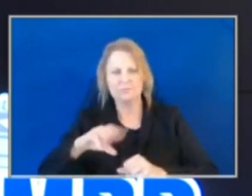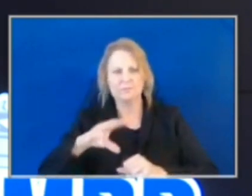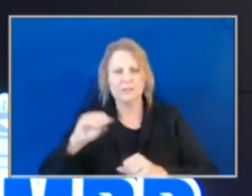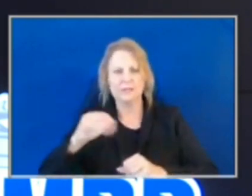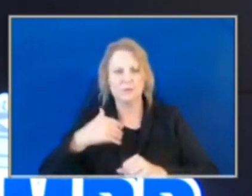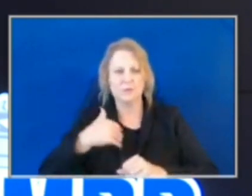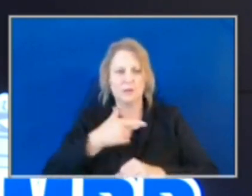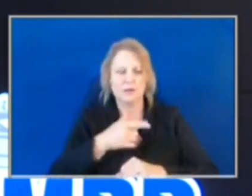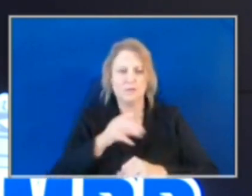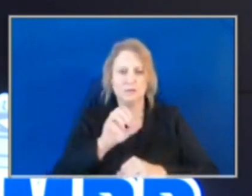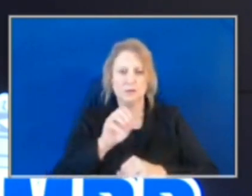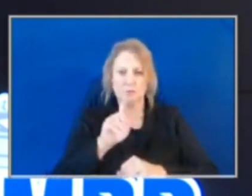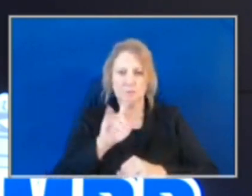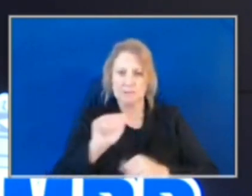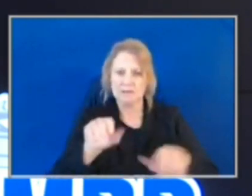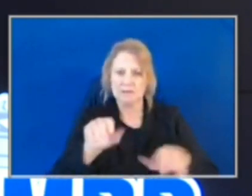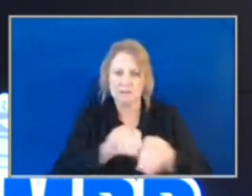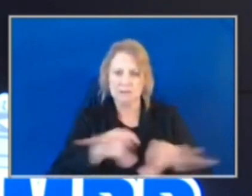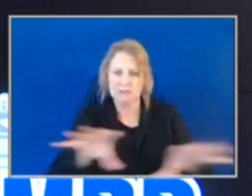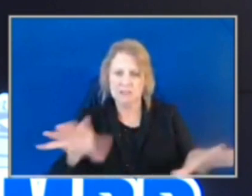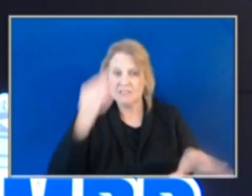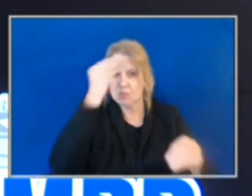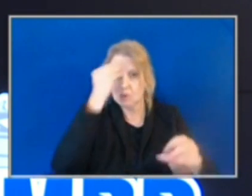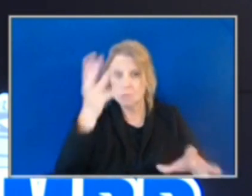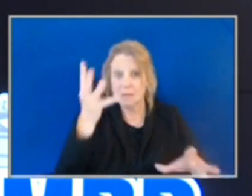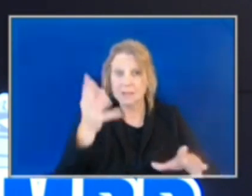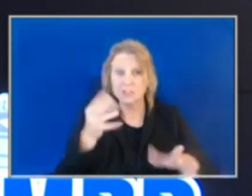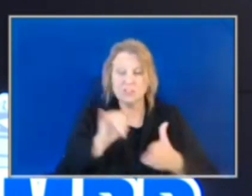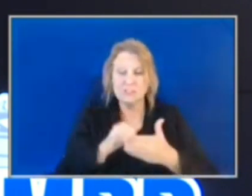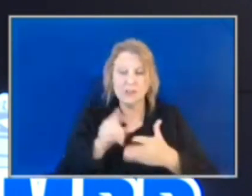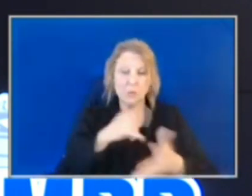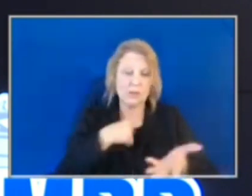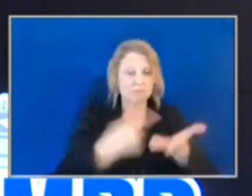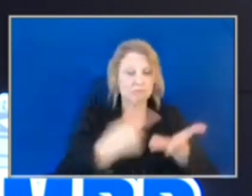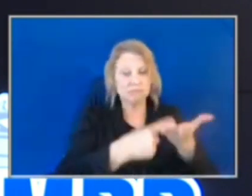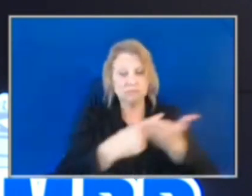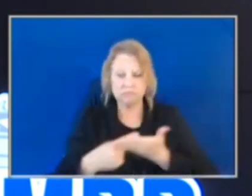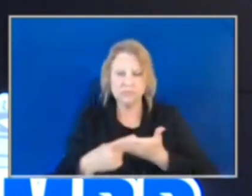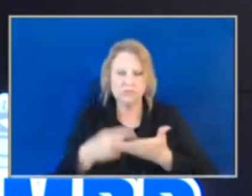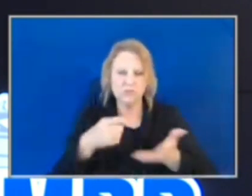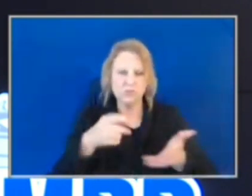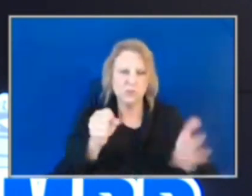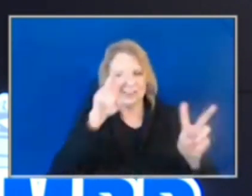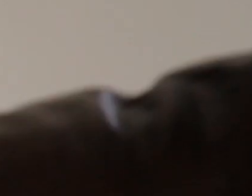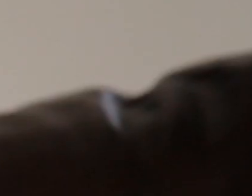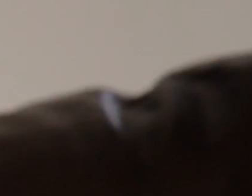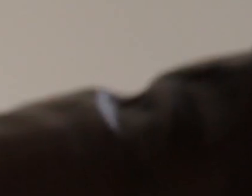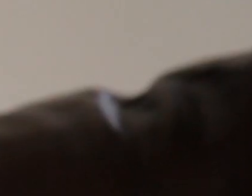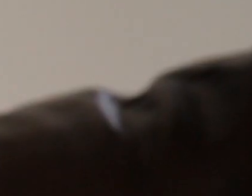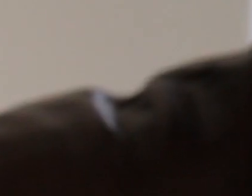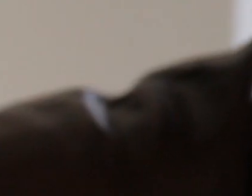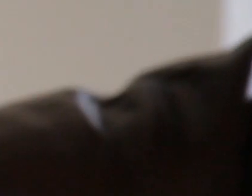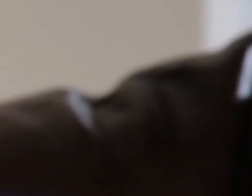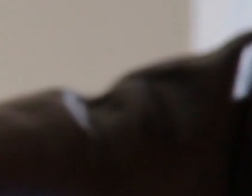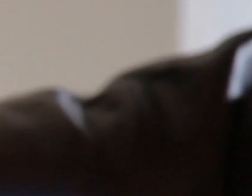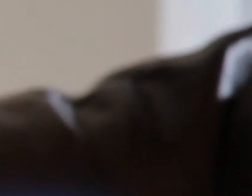the information that you've heard today and that you've seen in the slide, so I hope you'll take a look at that. Thanks for being here. Thank